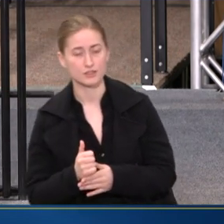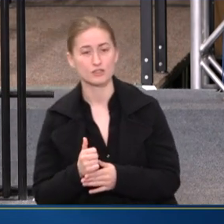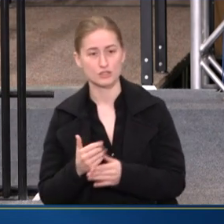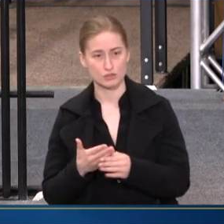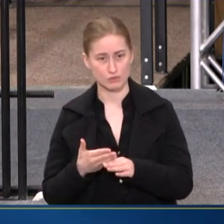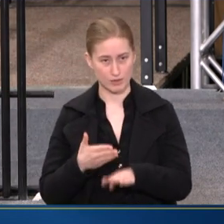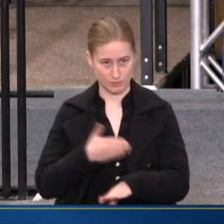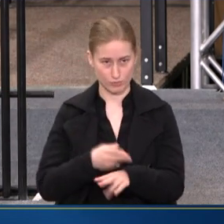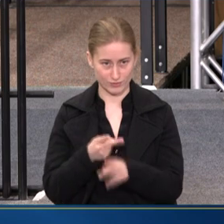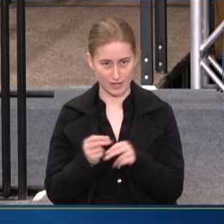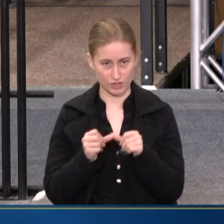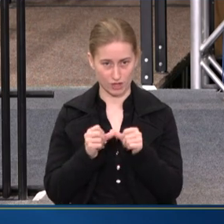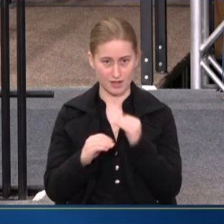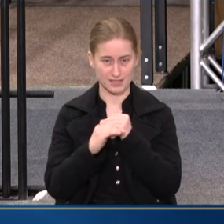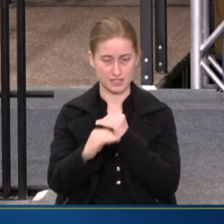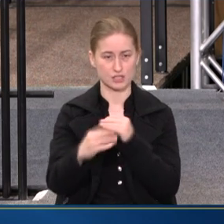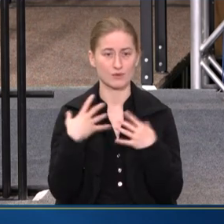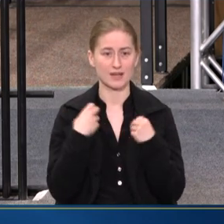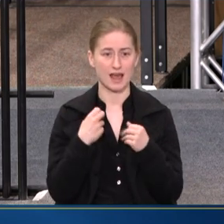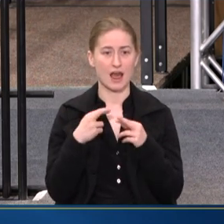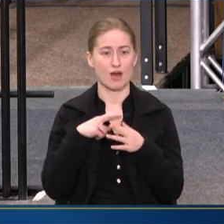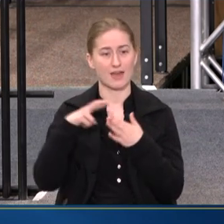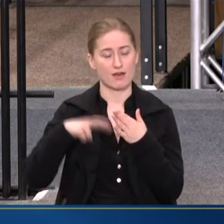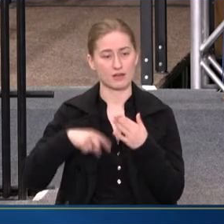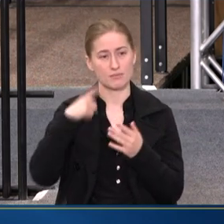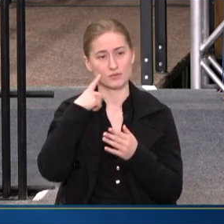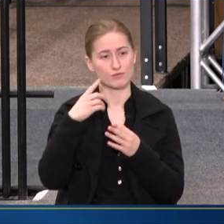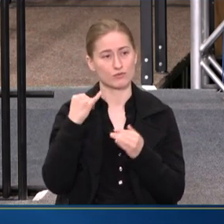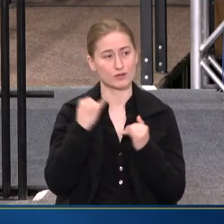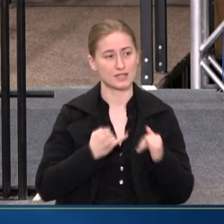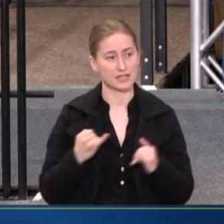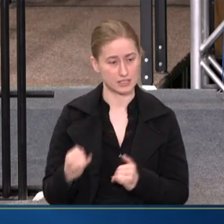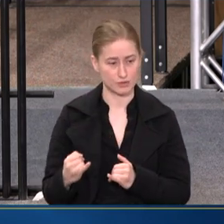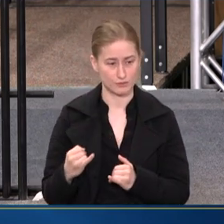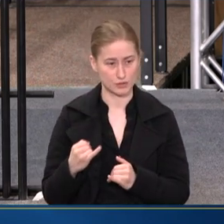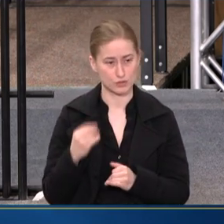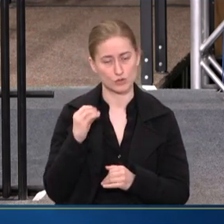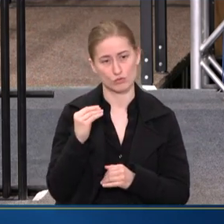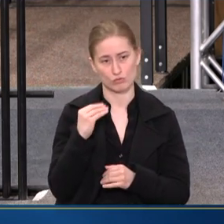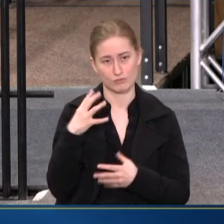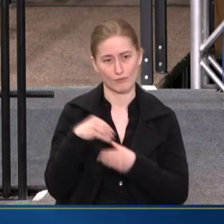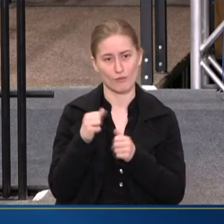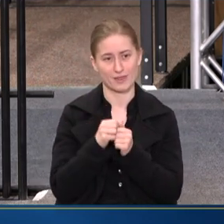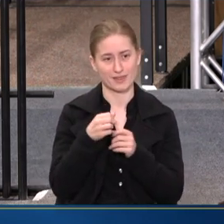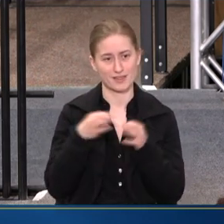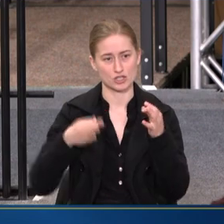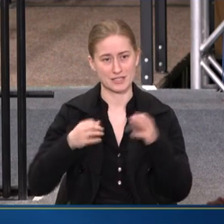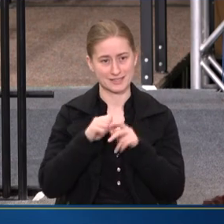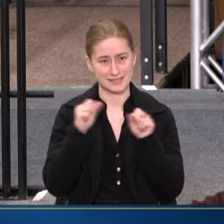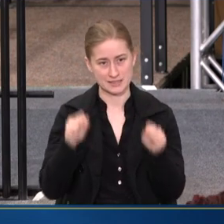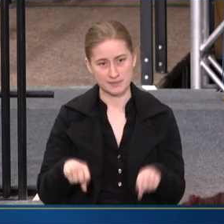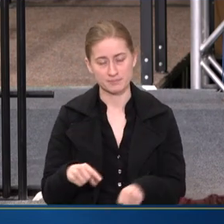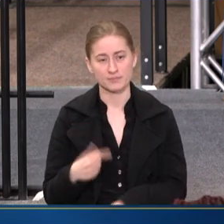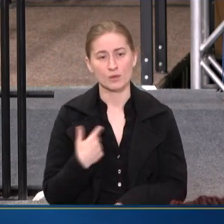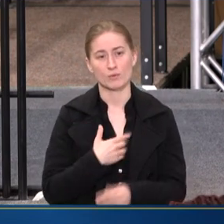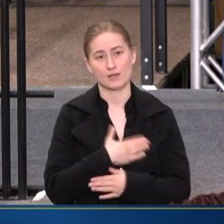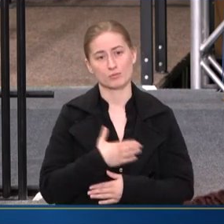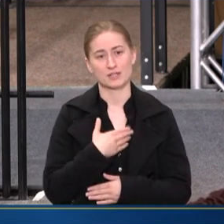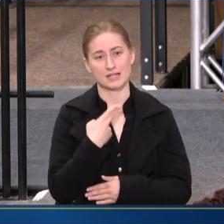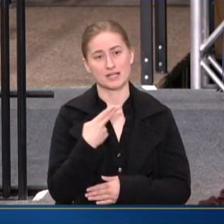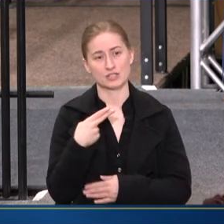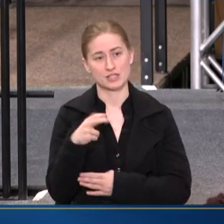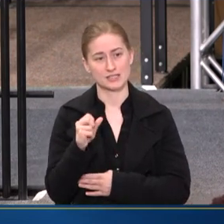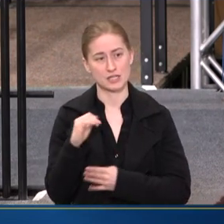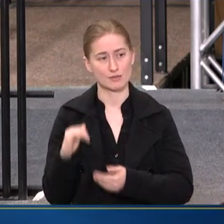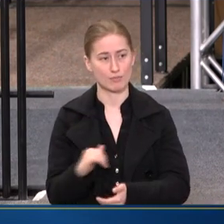and health outcomes for individuals who are justice involved. We appreciate HHS's